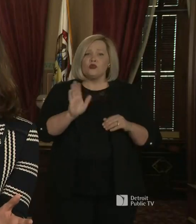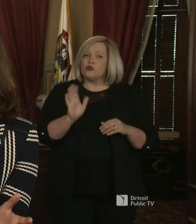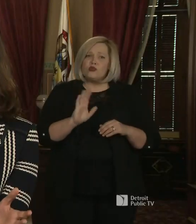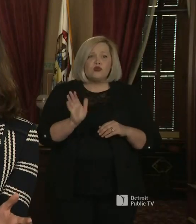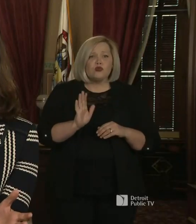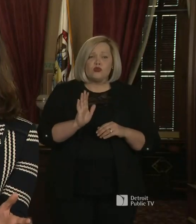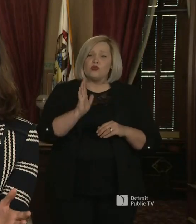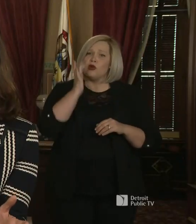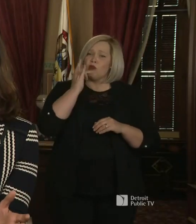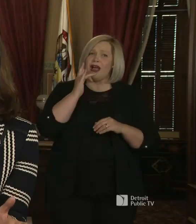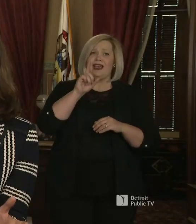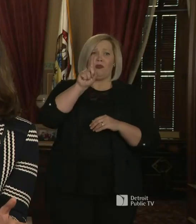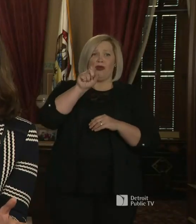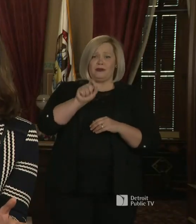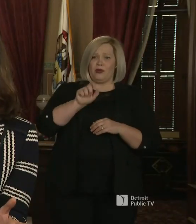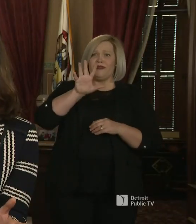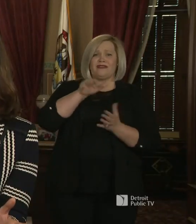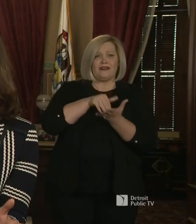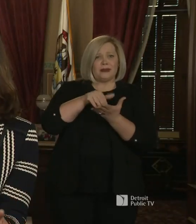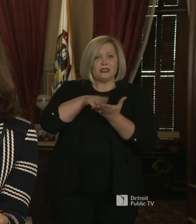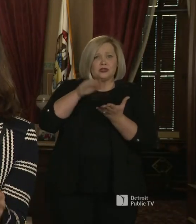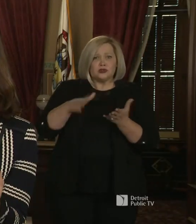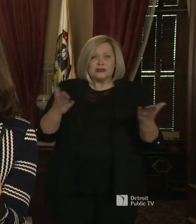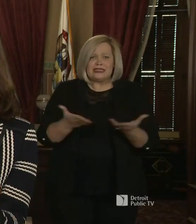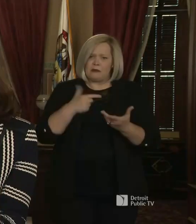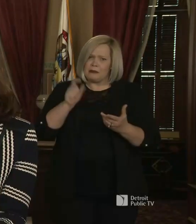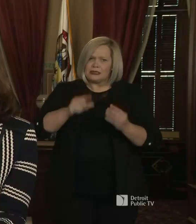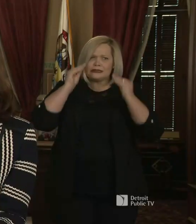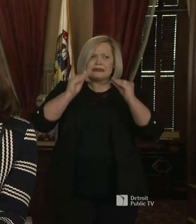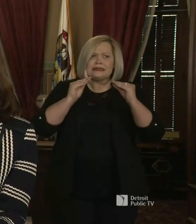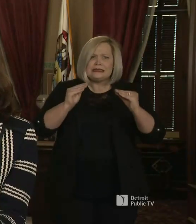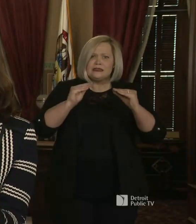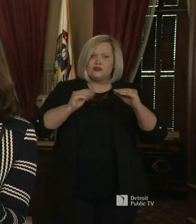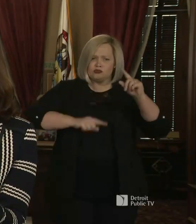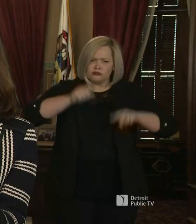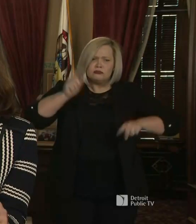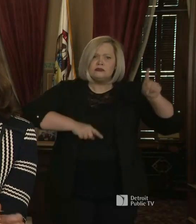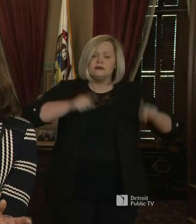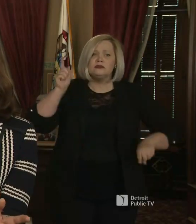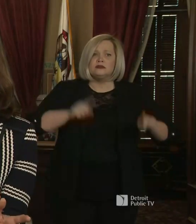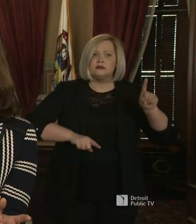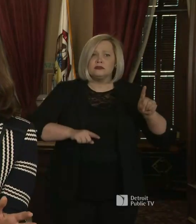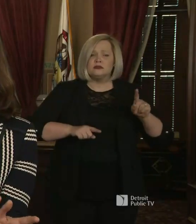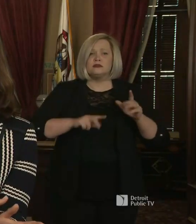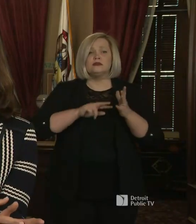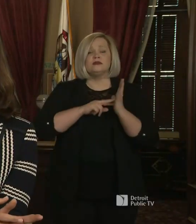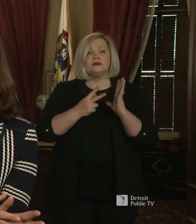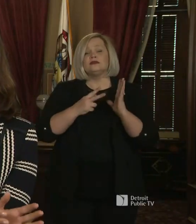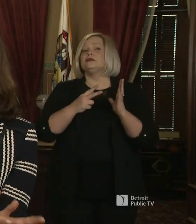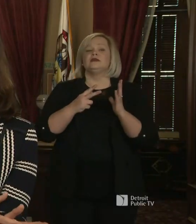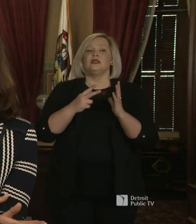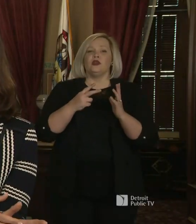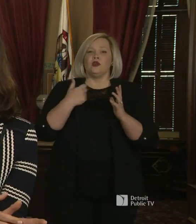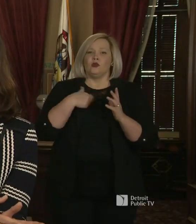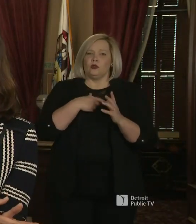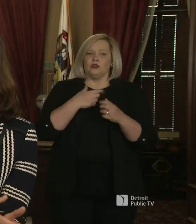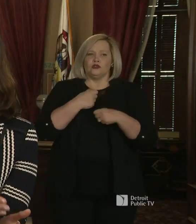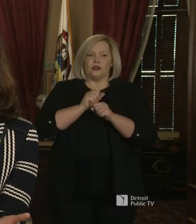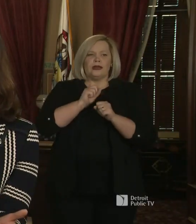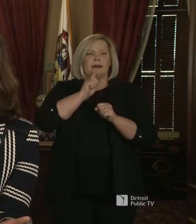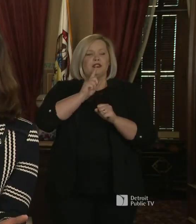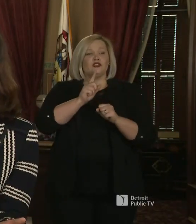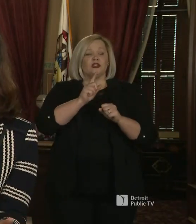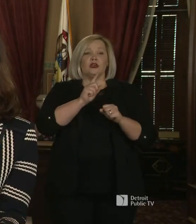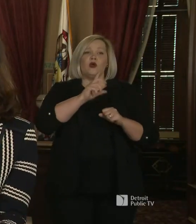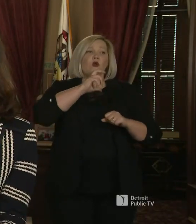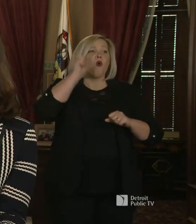as educating 1.5 million Michigan kids. But what we are doing is releasing a lot of the traditional structures that would have